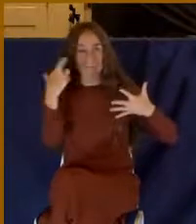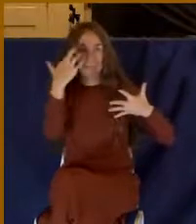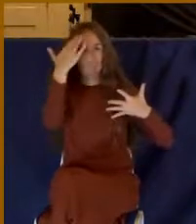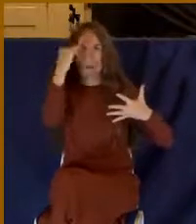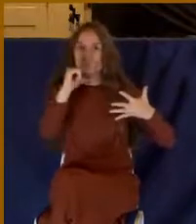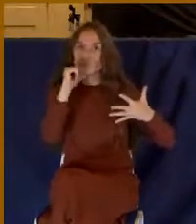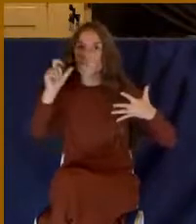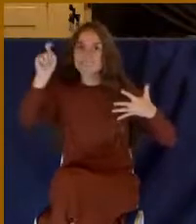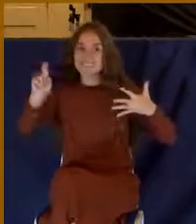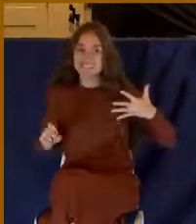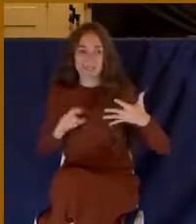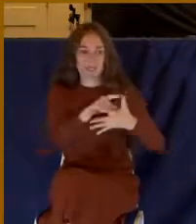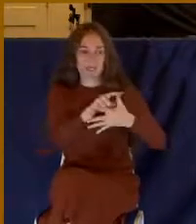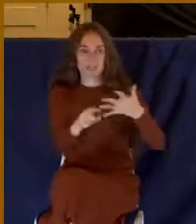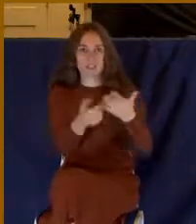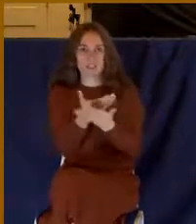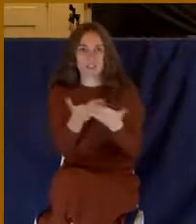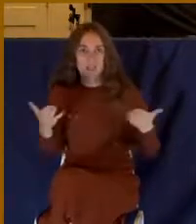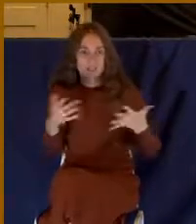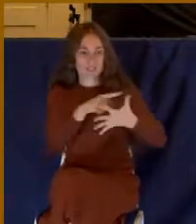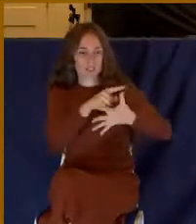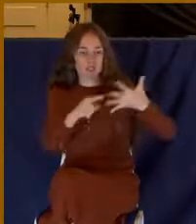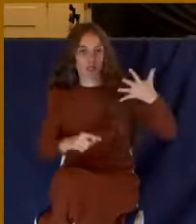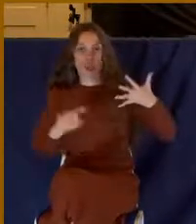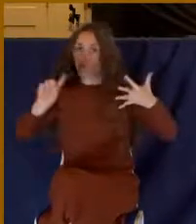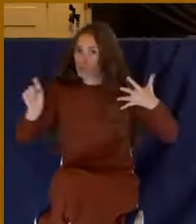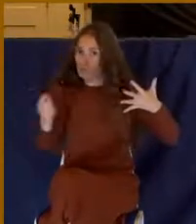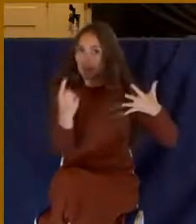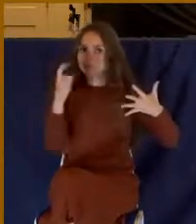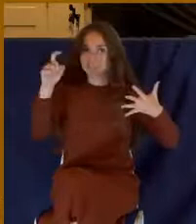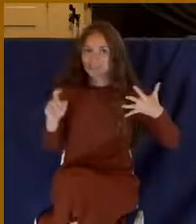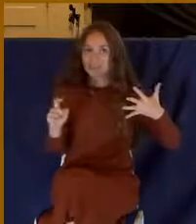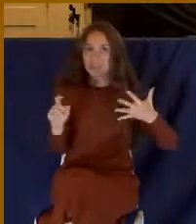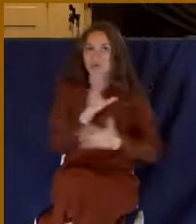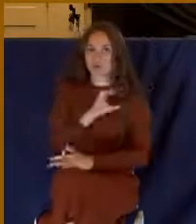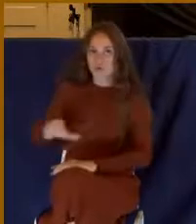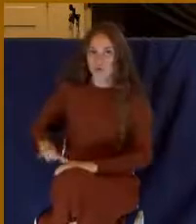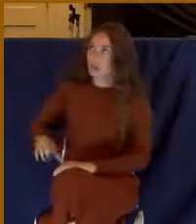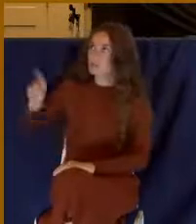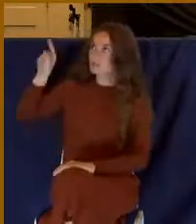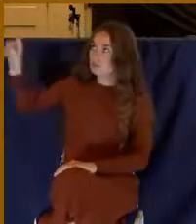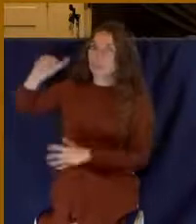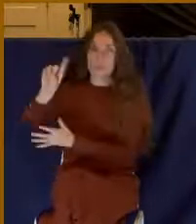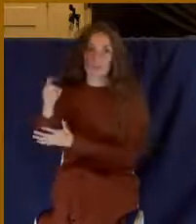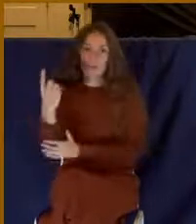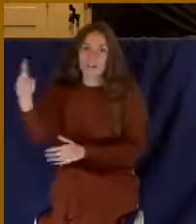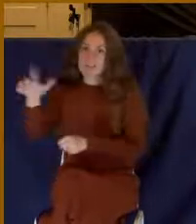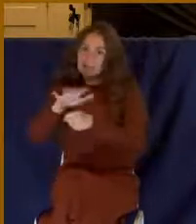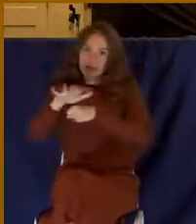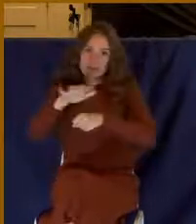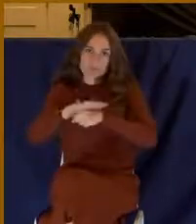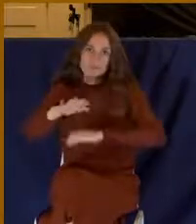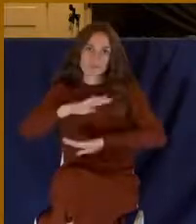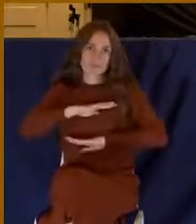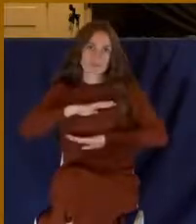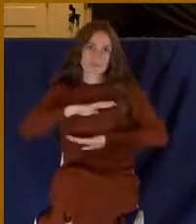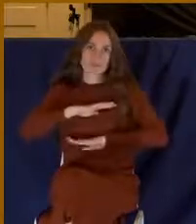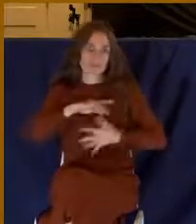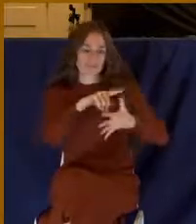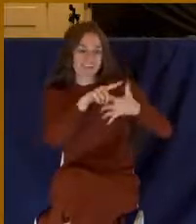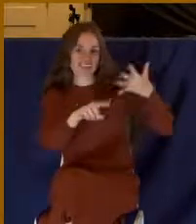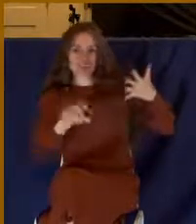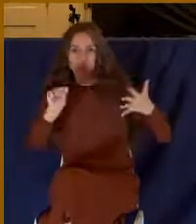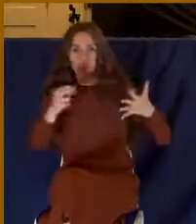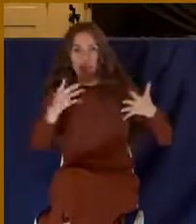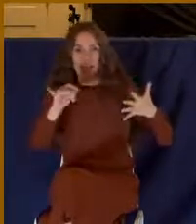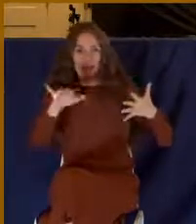things, why you need just Christ and Christ alone. And he is sufficient. And you need to get out of the shadows. Here's the first